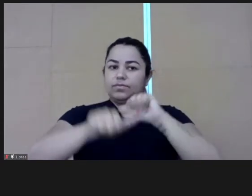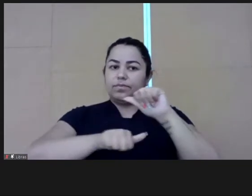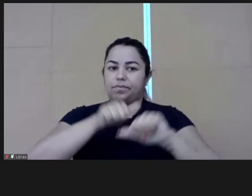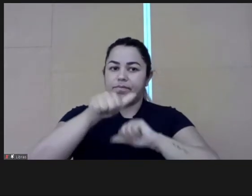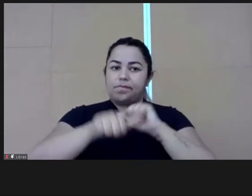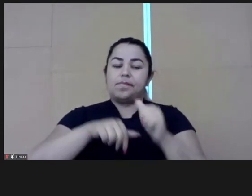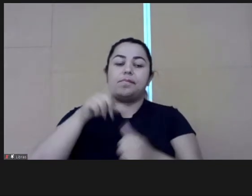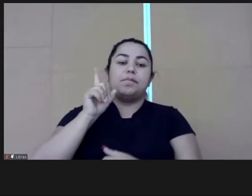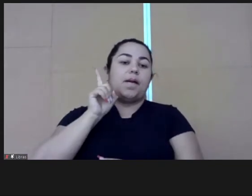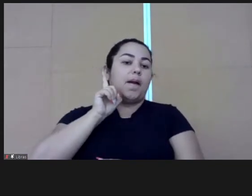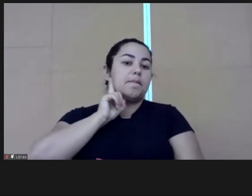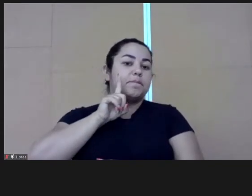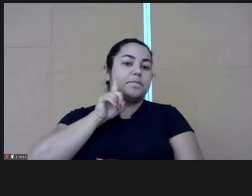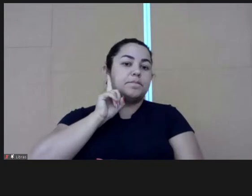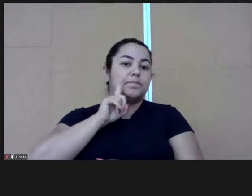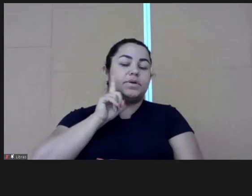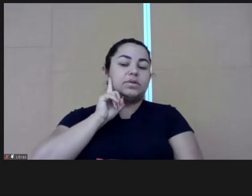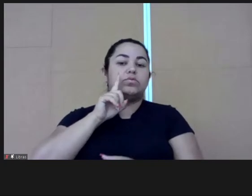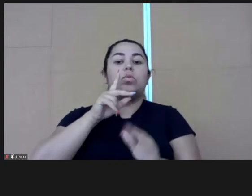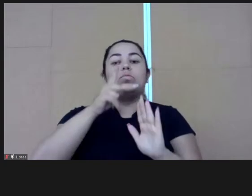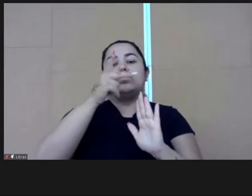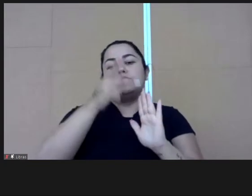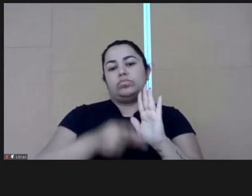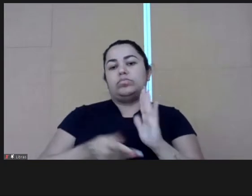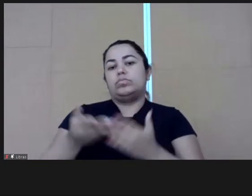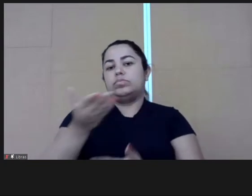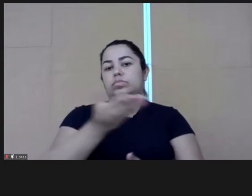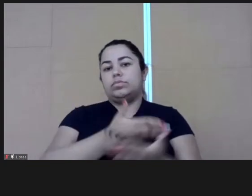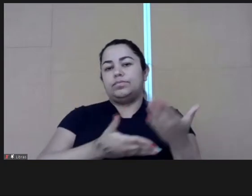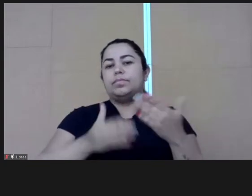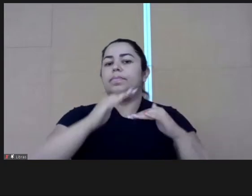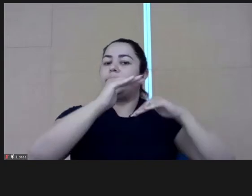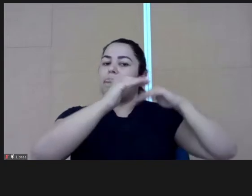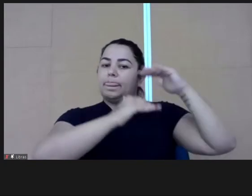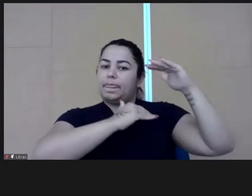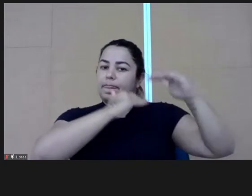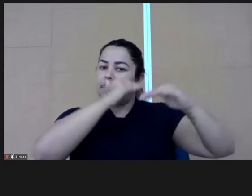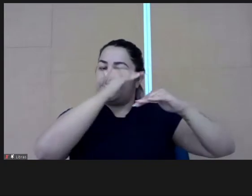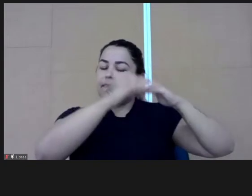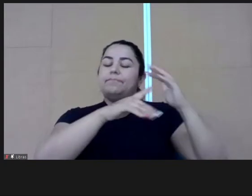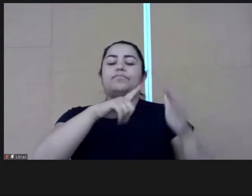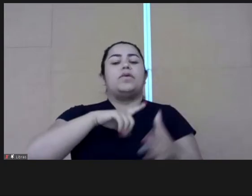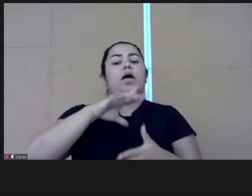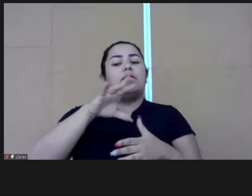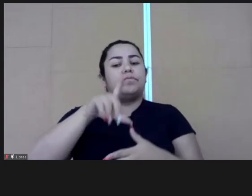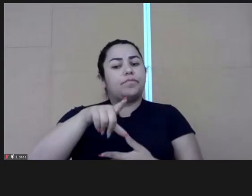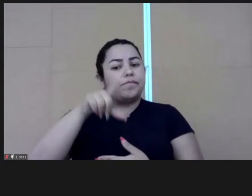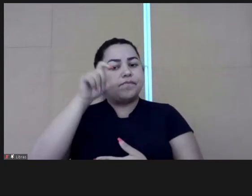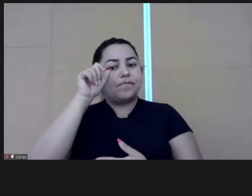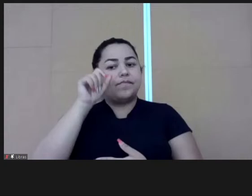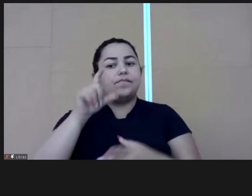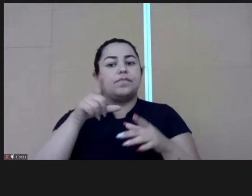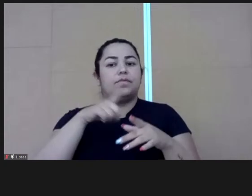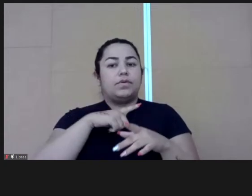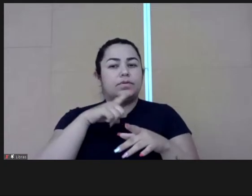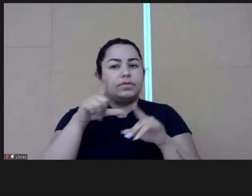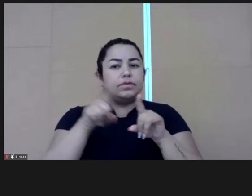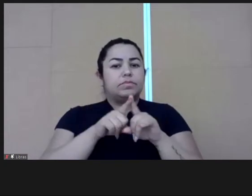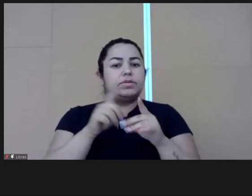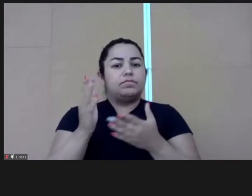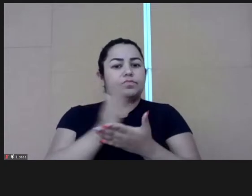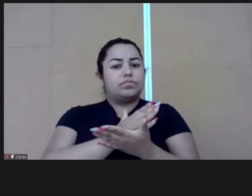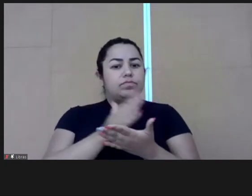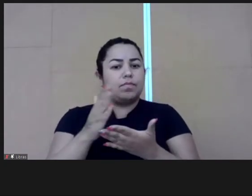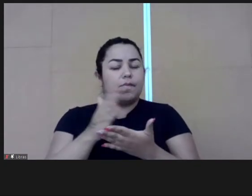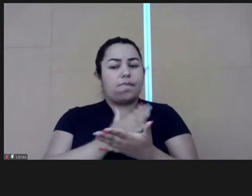Minas Gerais that is called Transformation Minas Gerais, not only about development. Also,